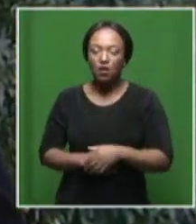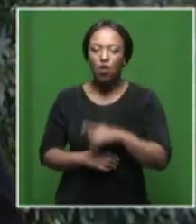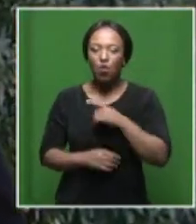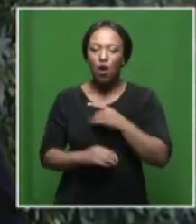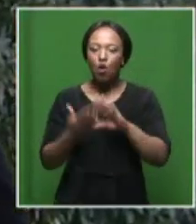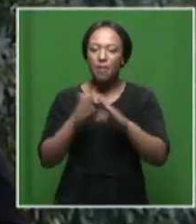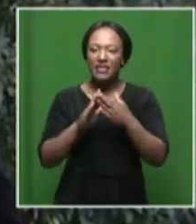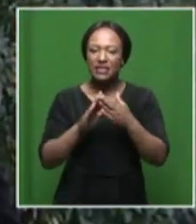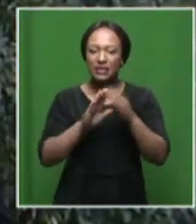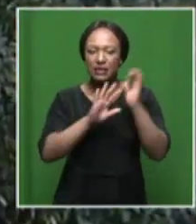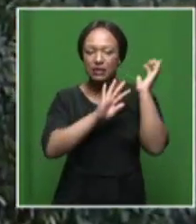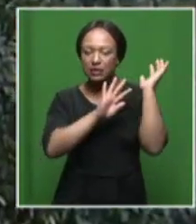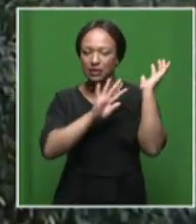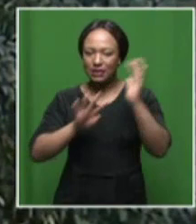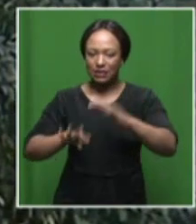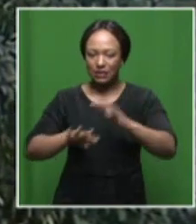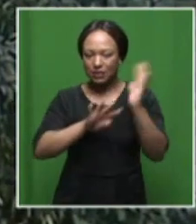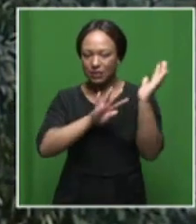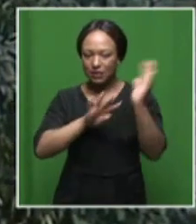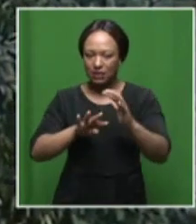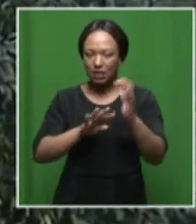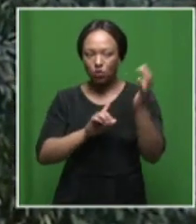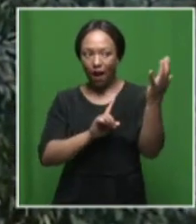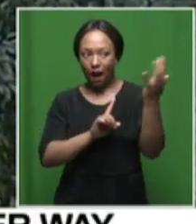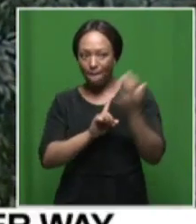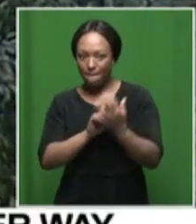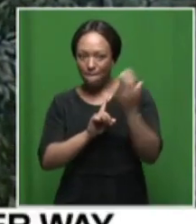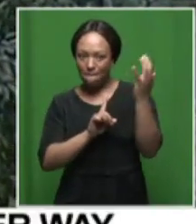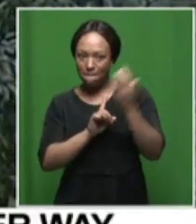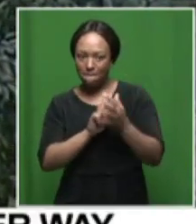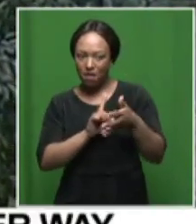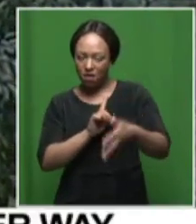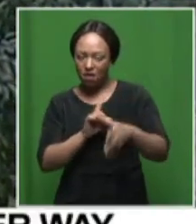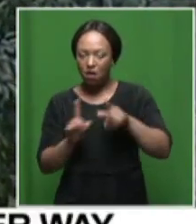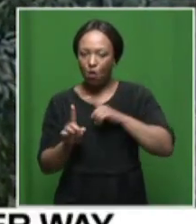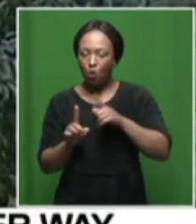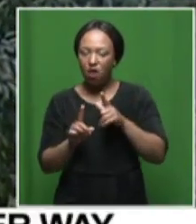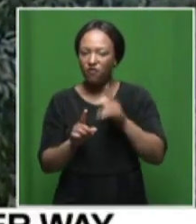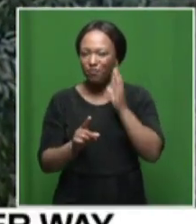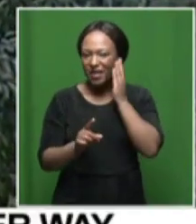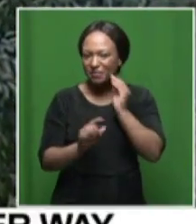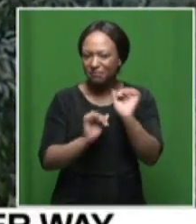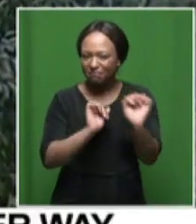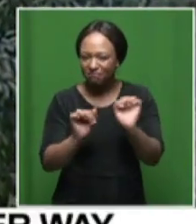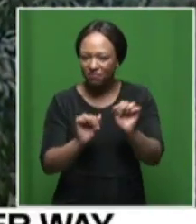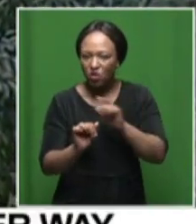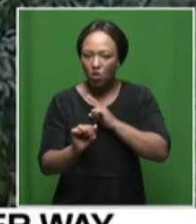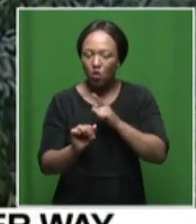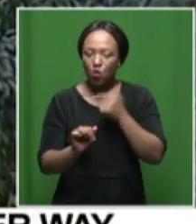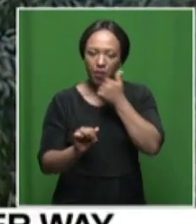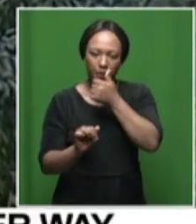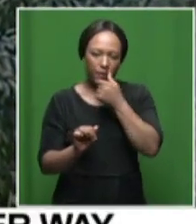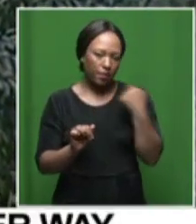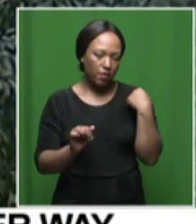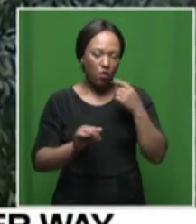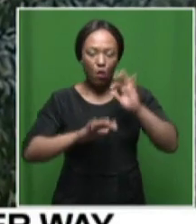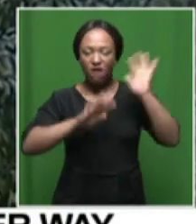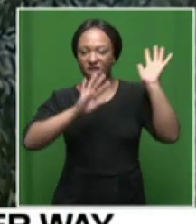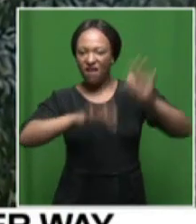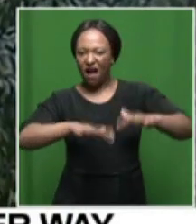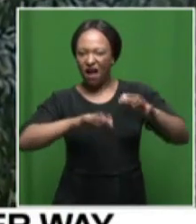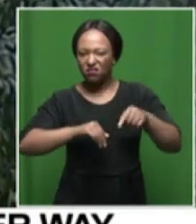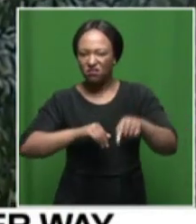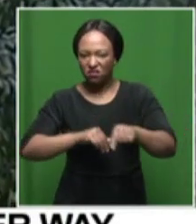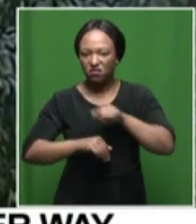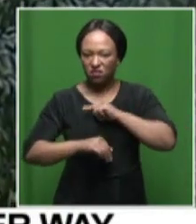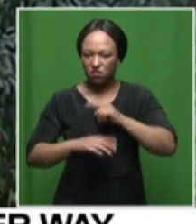residents are now flocking here to site where you where we are uh to share their voices to share their experiences about these recent floods and the kind of assistance